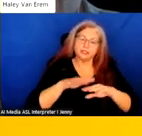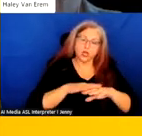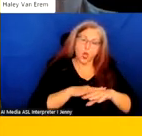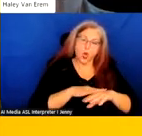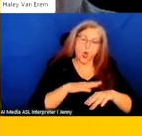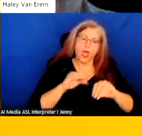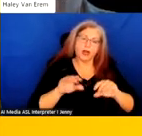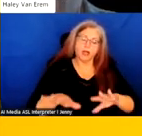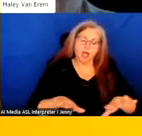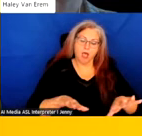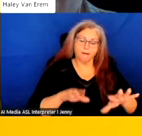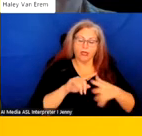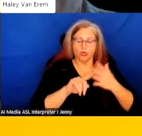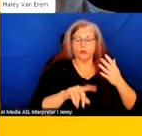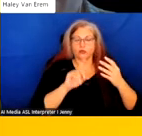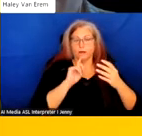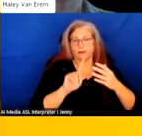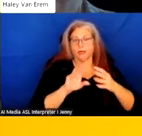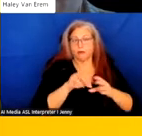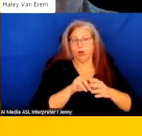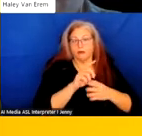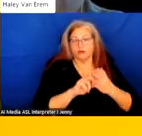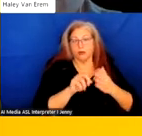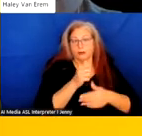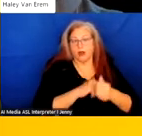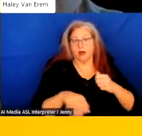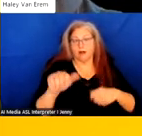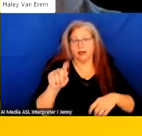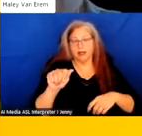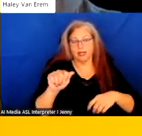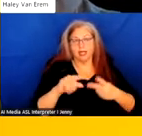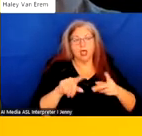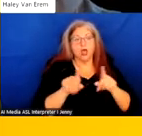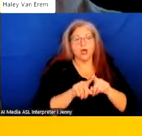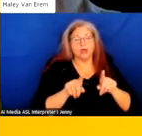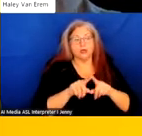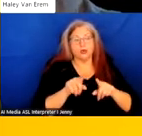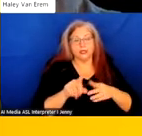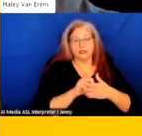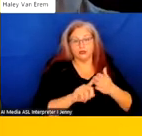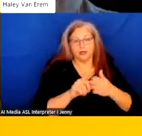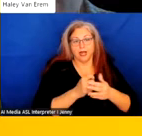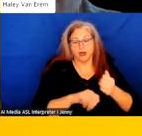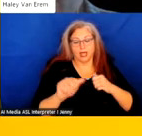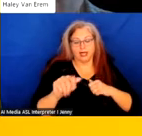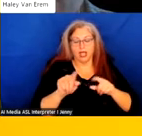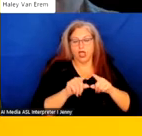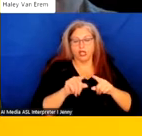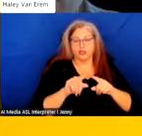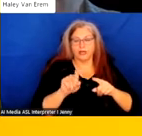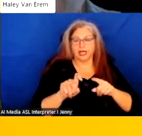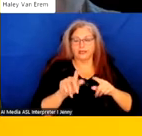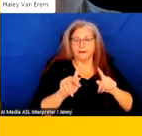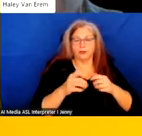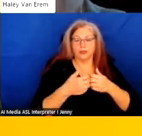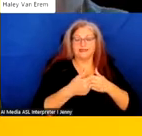all potentially be sources of discrimination under the ADA. Those it also, discrimination under the ADA is also segregation of people